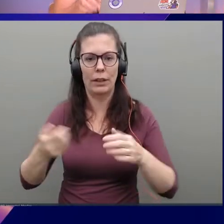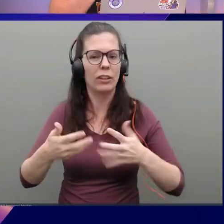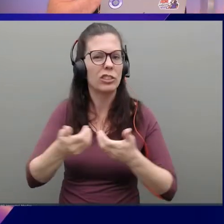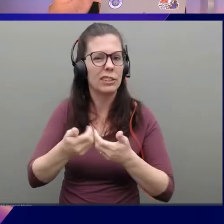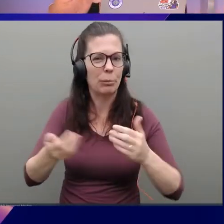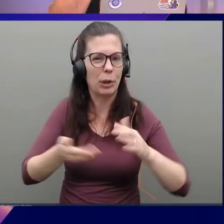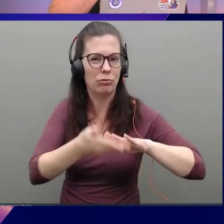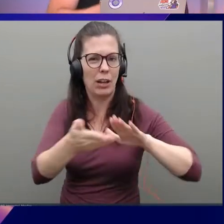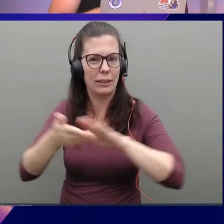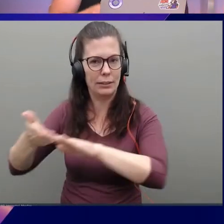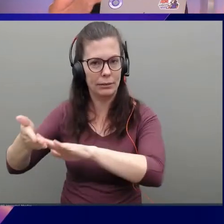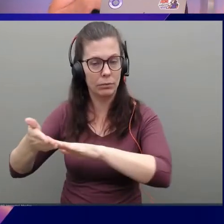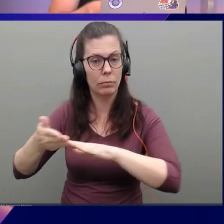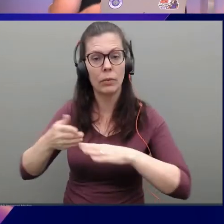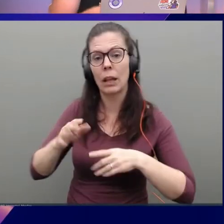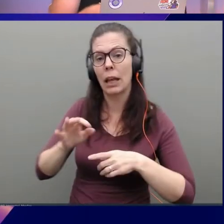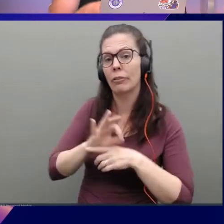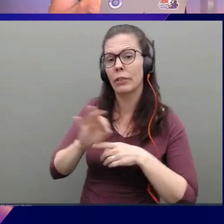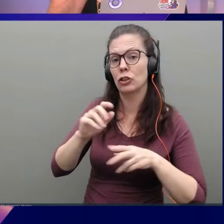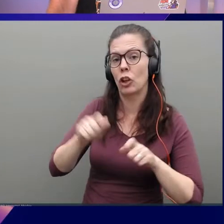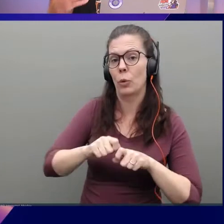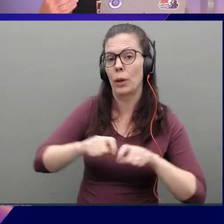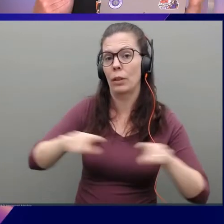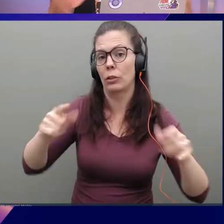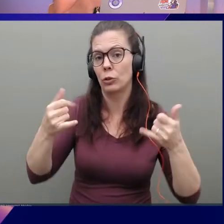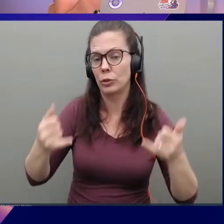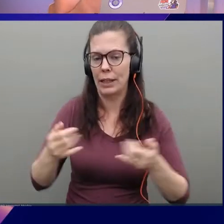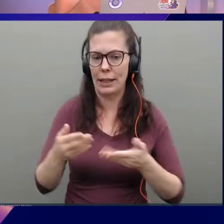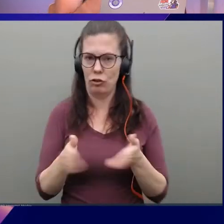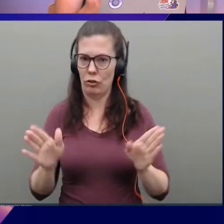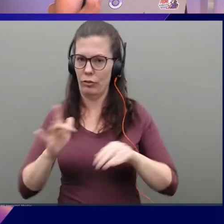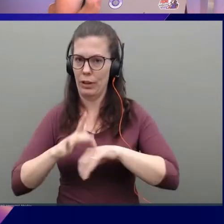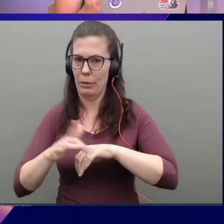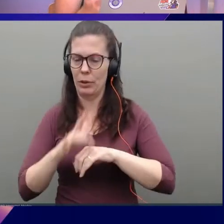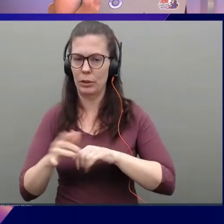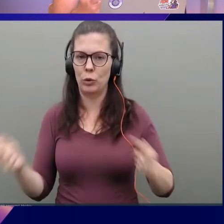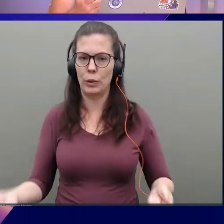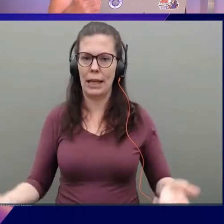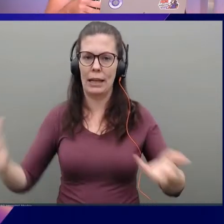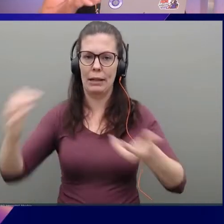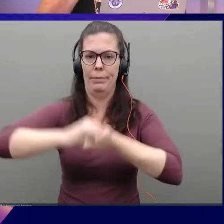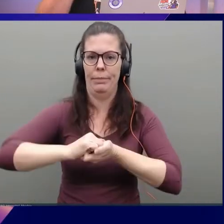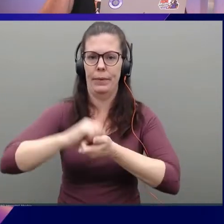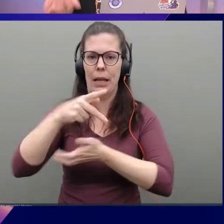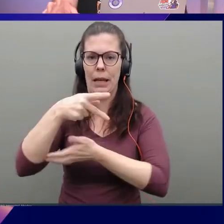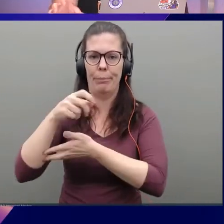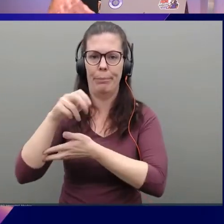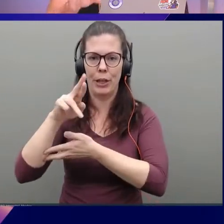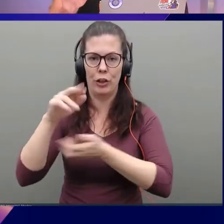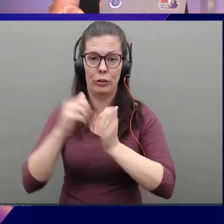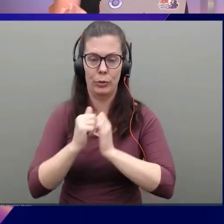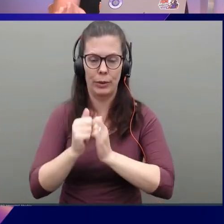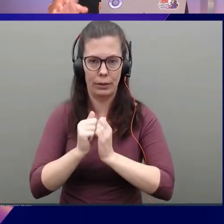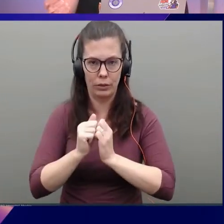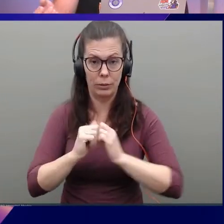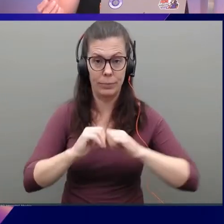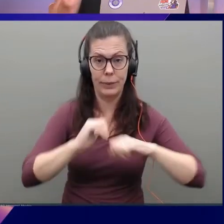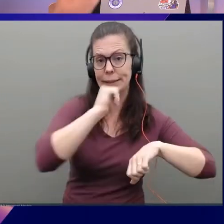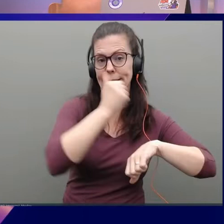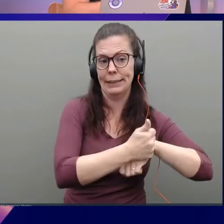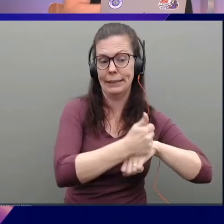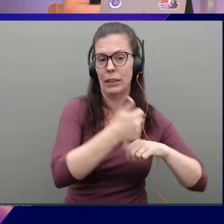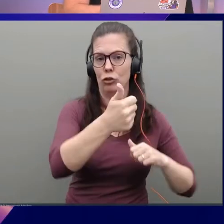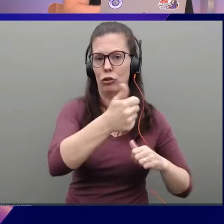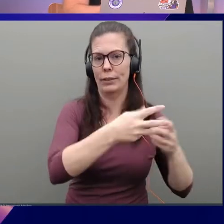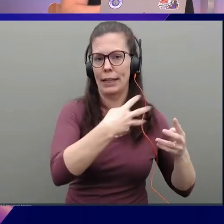With the feature that we launched today at General Availability, you can now peer those networks together. And so you can take your existing network for transit gateways and